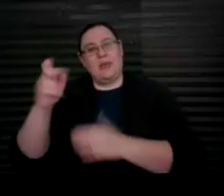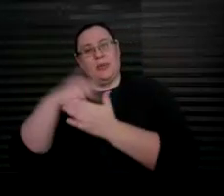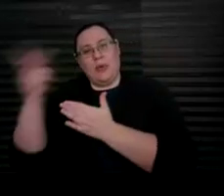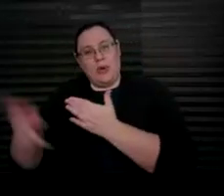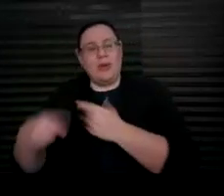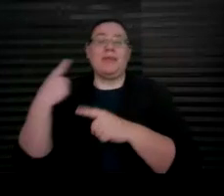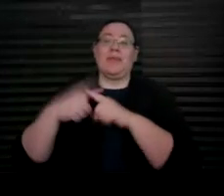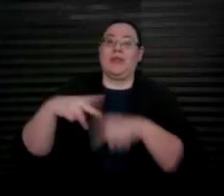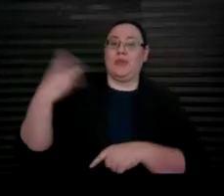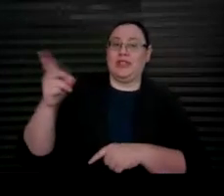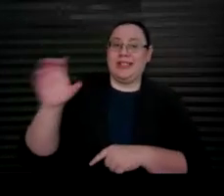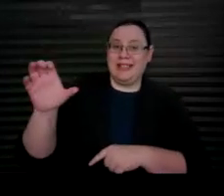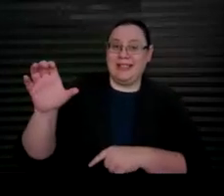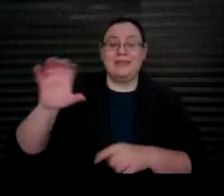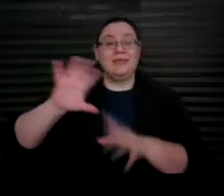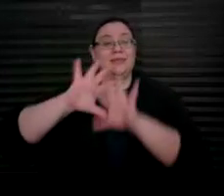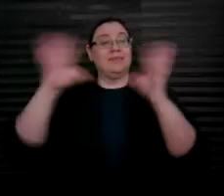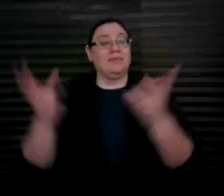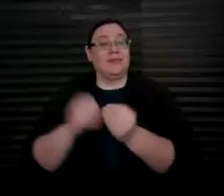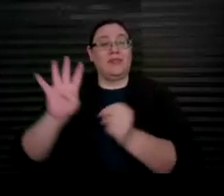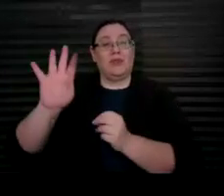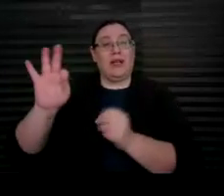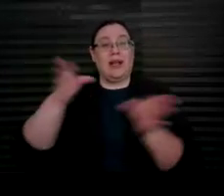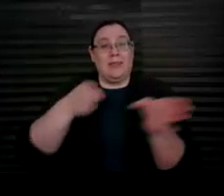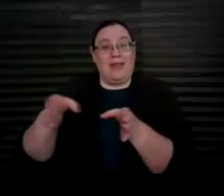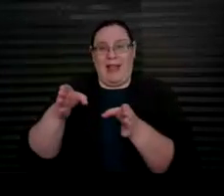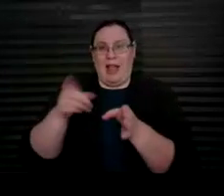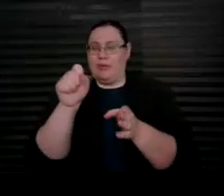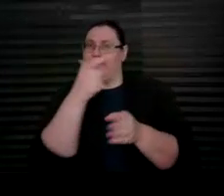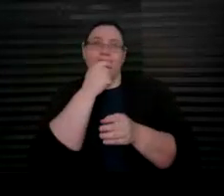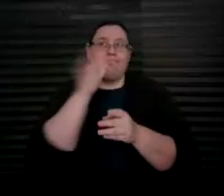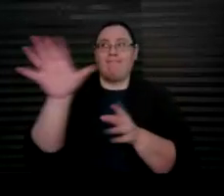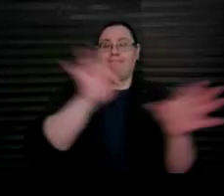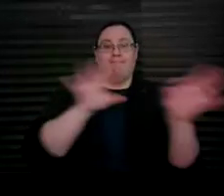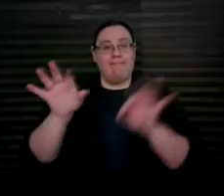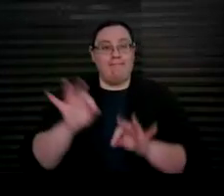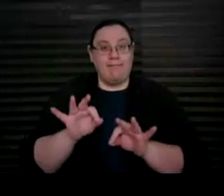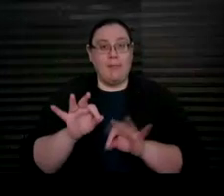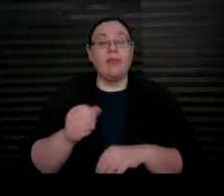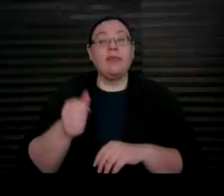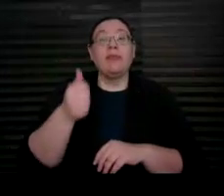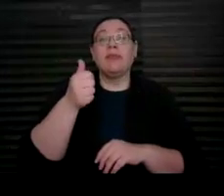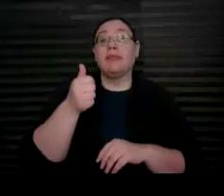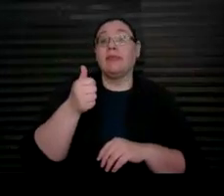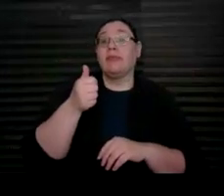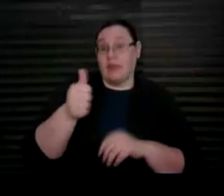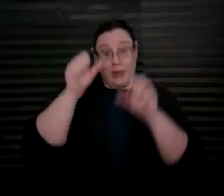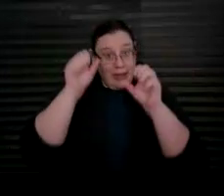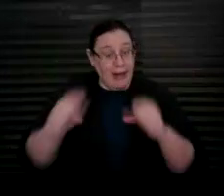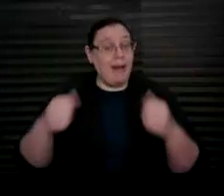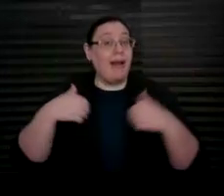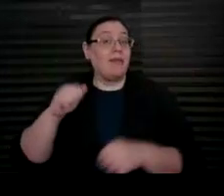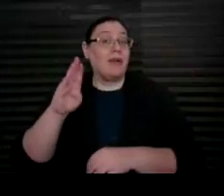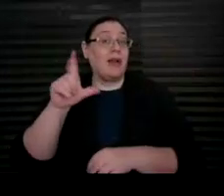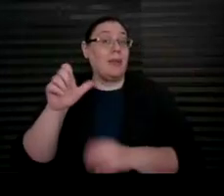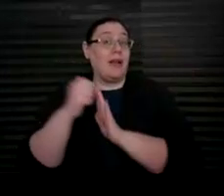There is a total of 49 plans from which to choose. If you are ABLE eligible, you